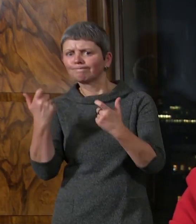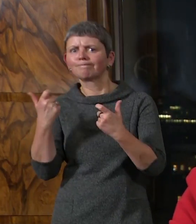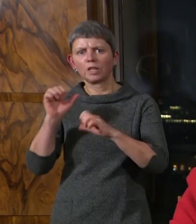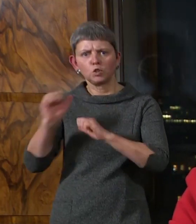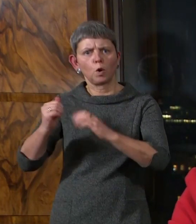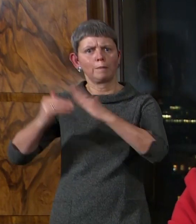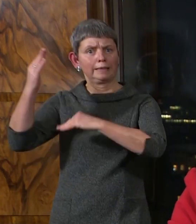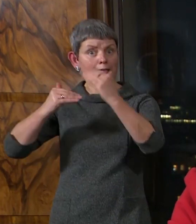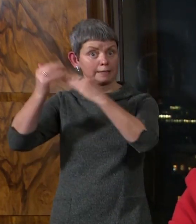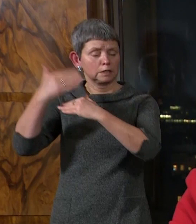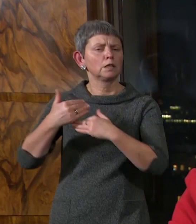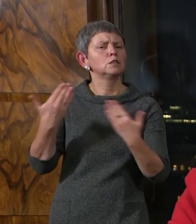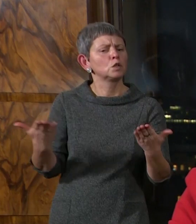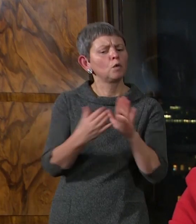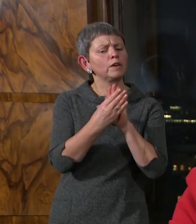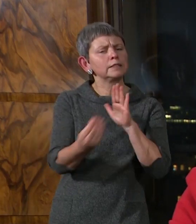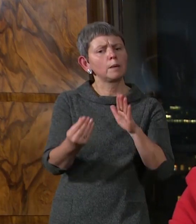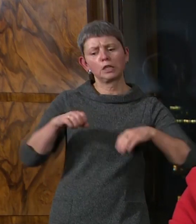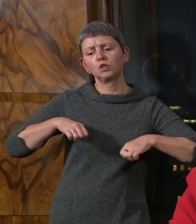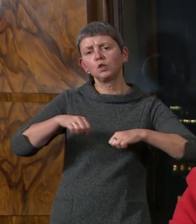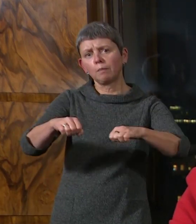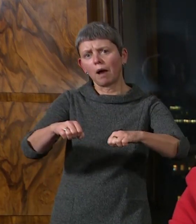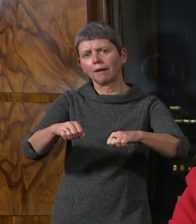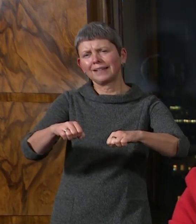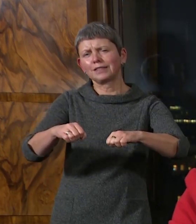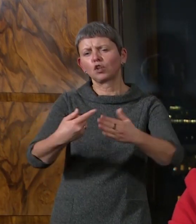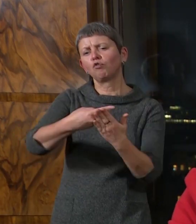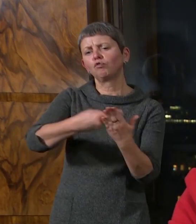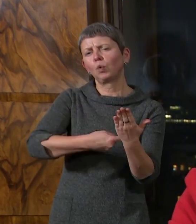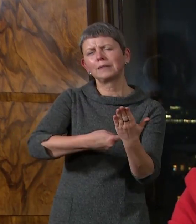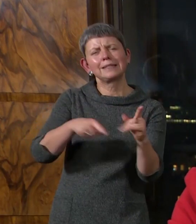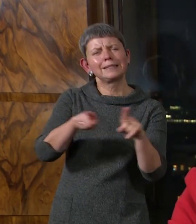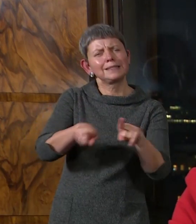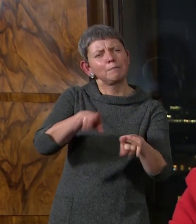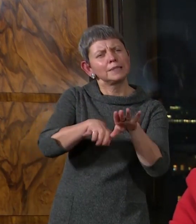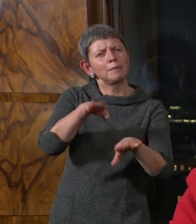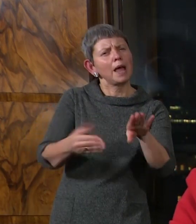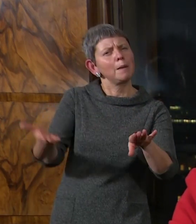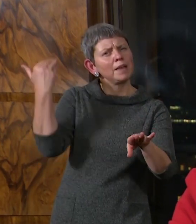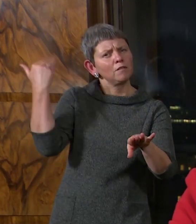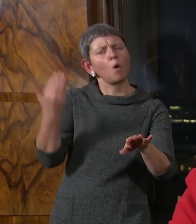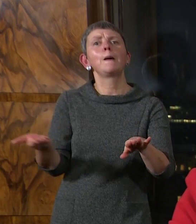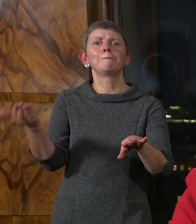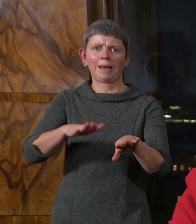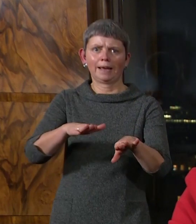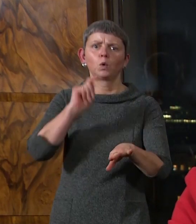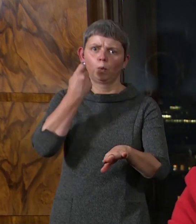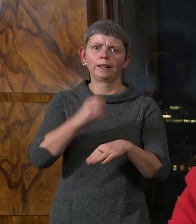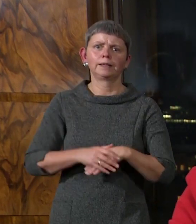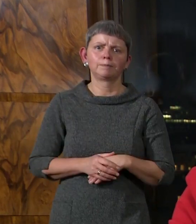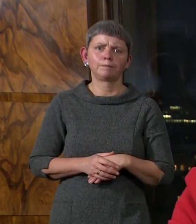So in supermarkets, for example, you will see the return of some of the measures that were in place at the start of the pandemic.